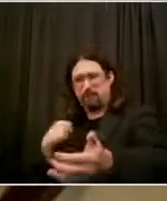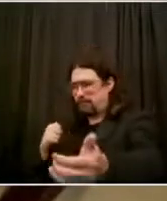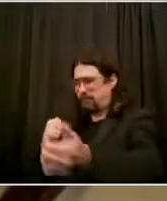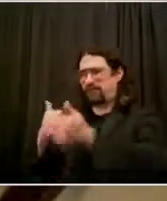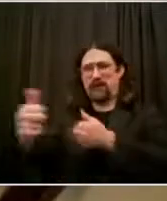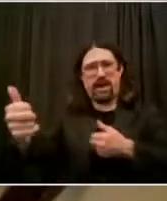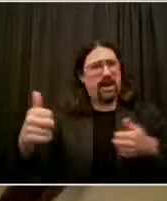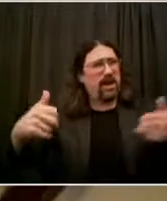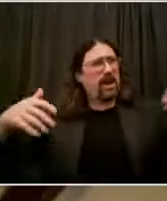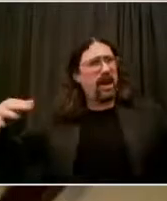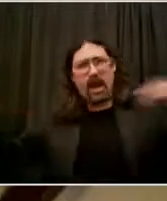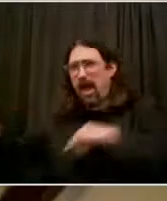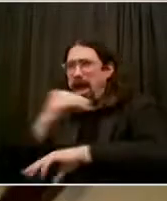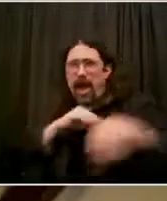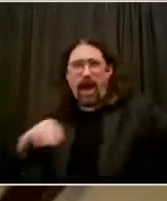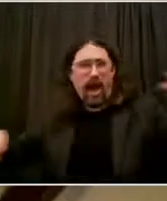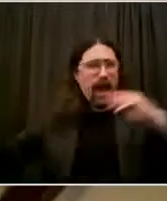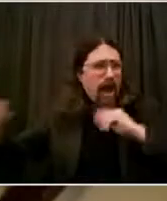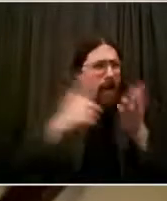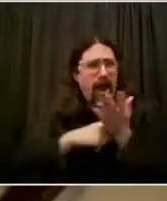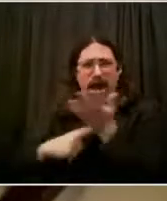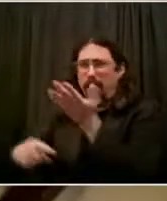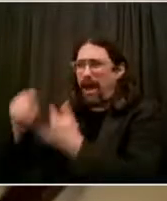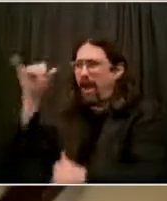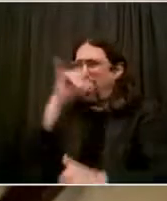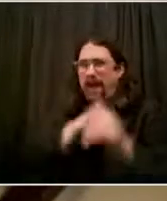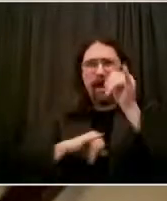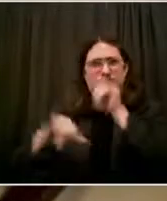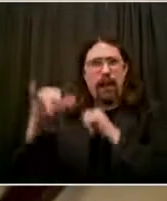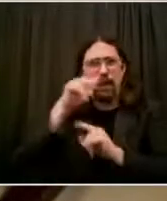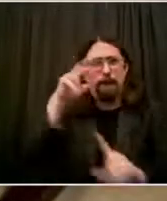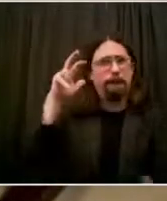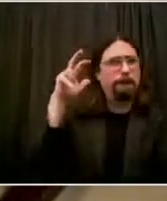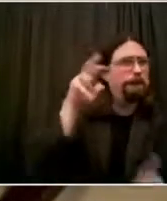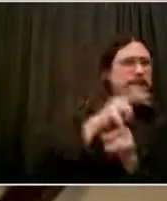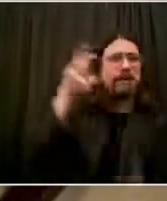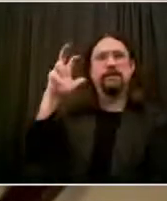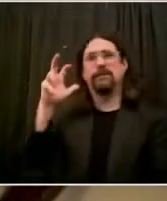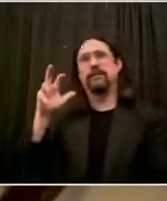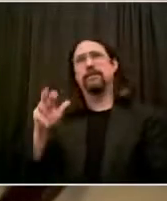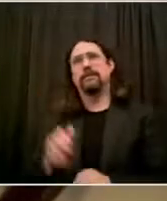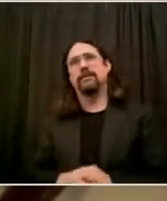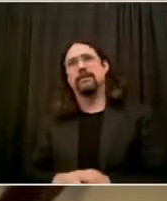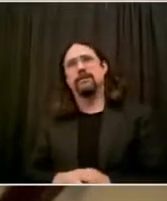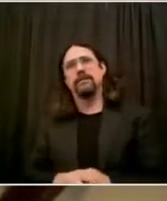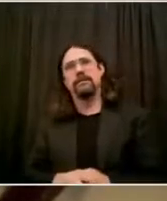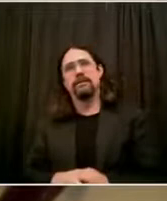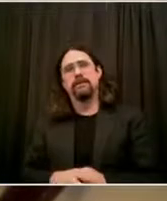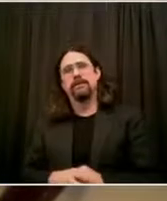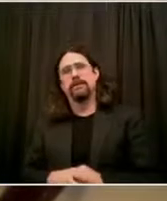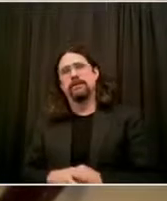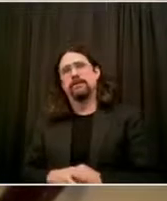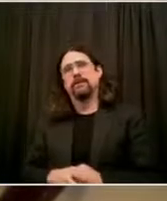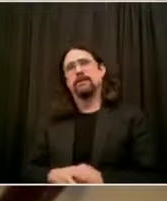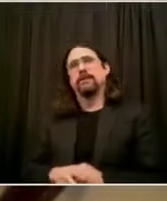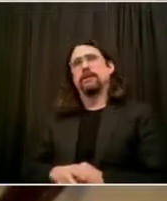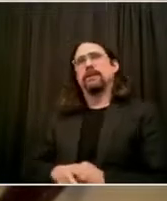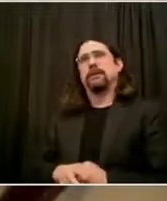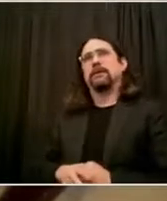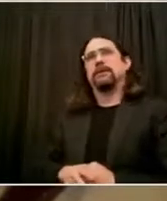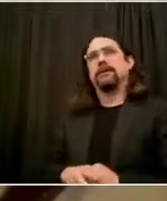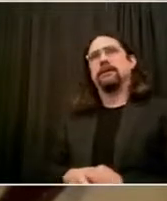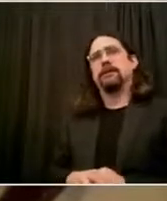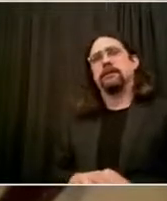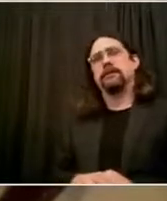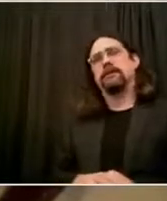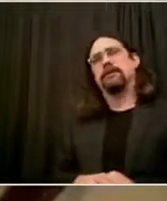follow safe practices and not open up too quickly or unsafely. And that